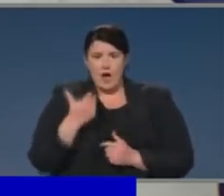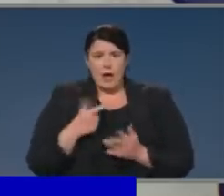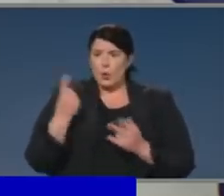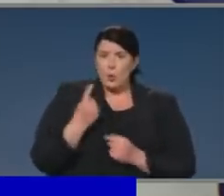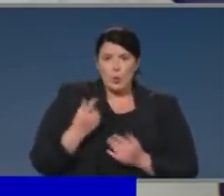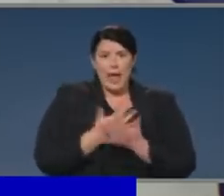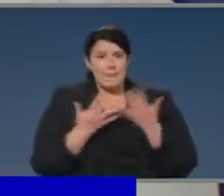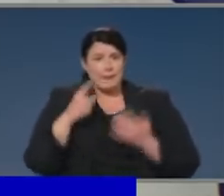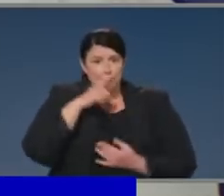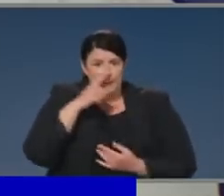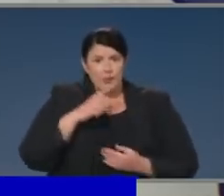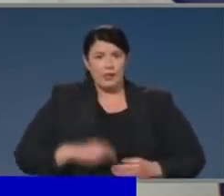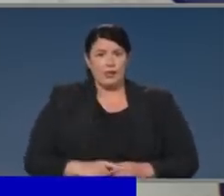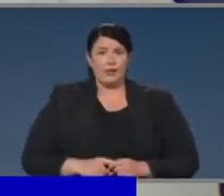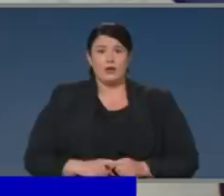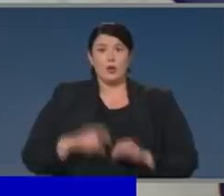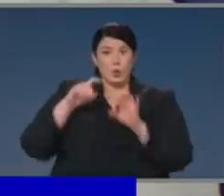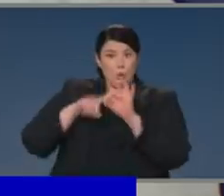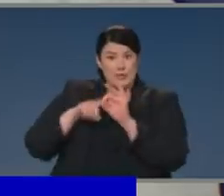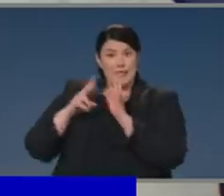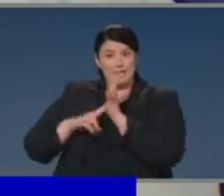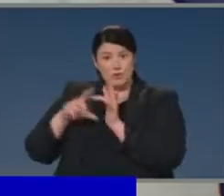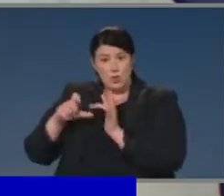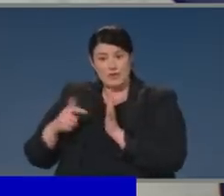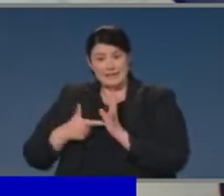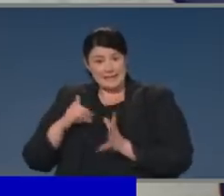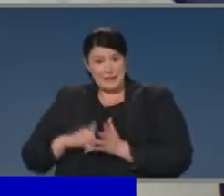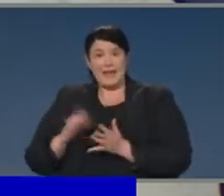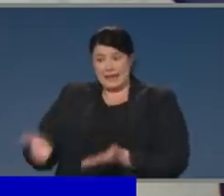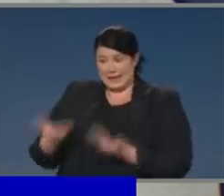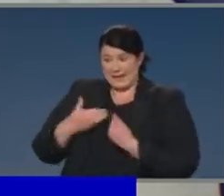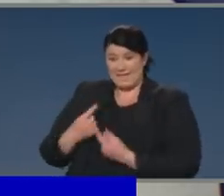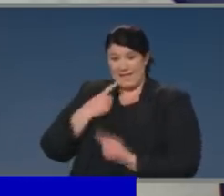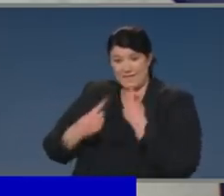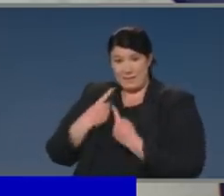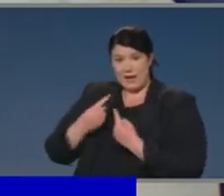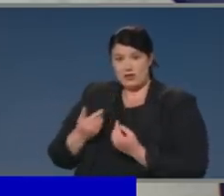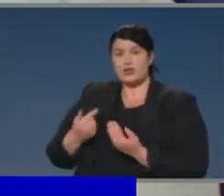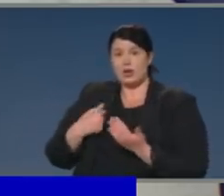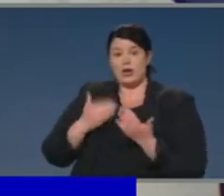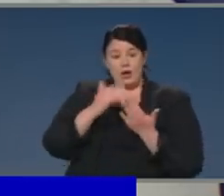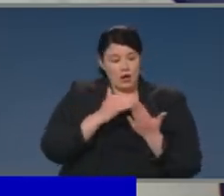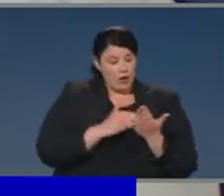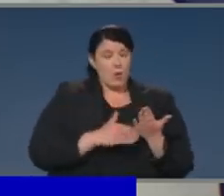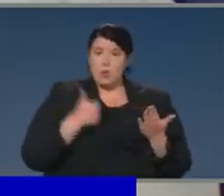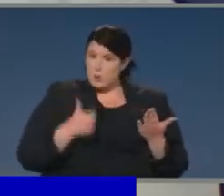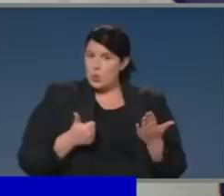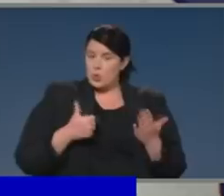Queensland, Victoria and Tasmania. That is heartening, and more heartening than we'd expected.